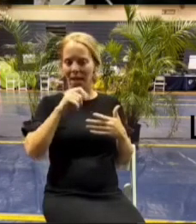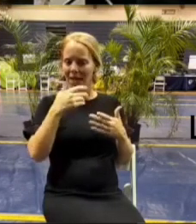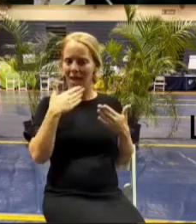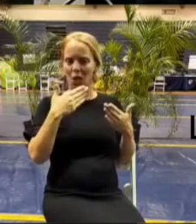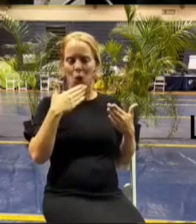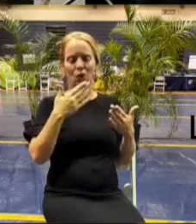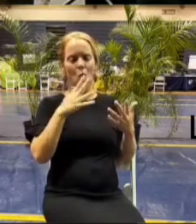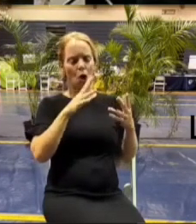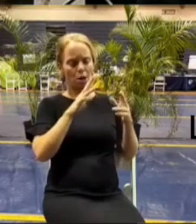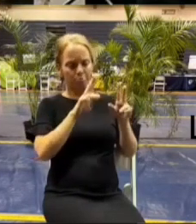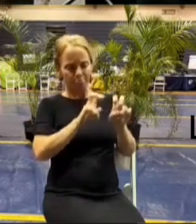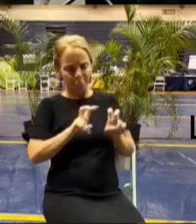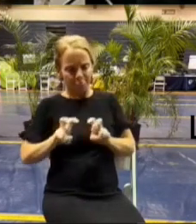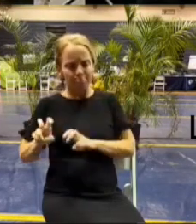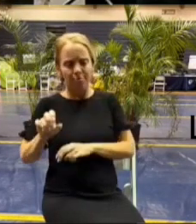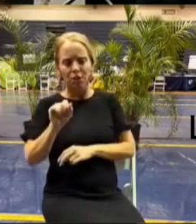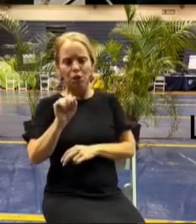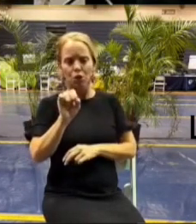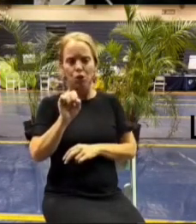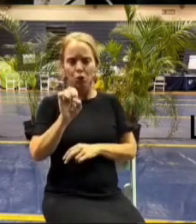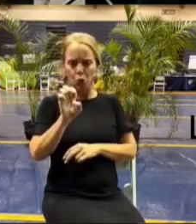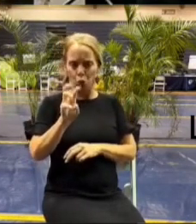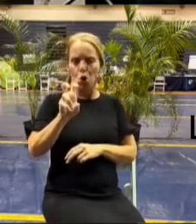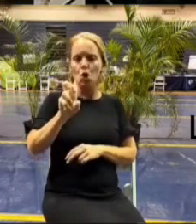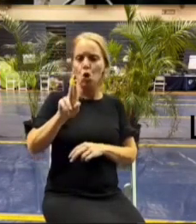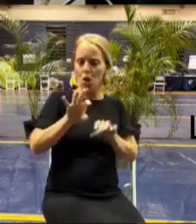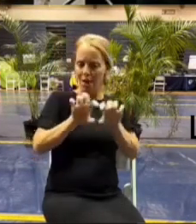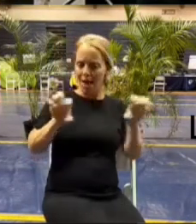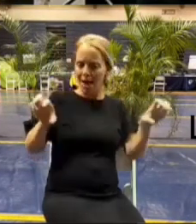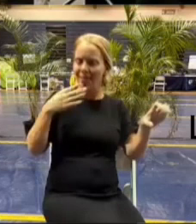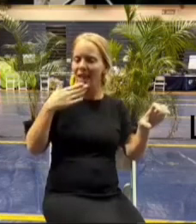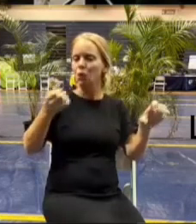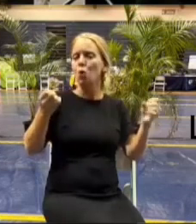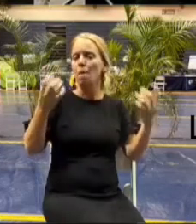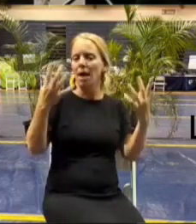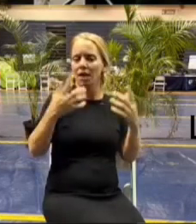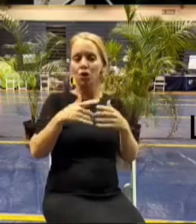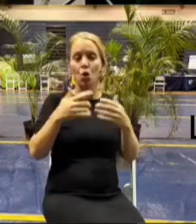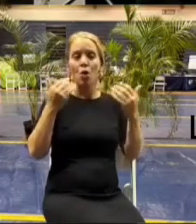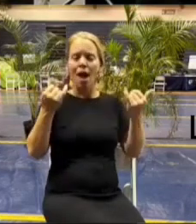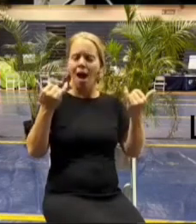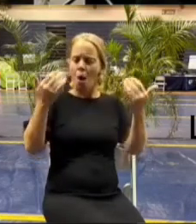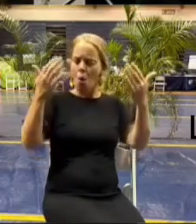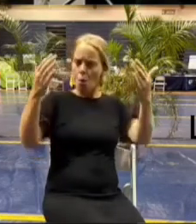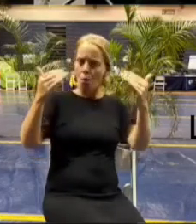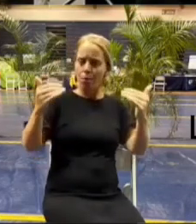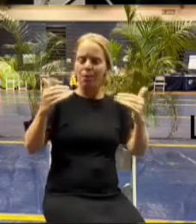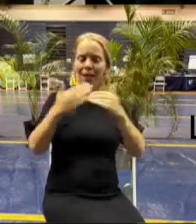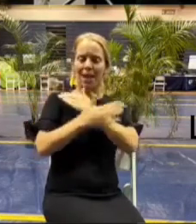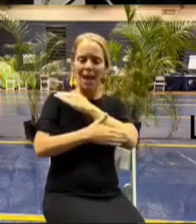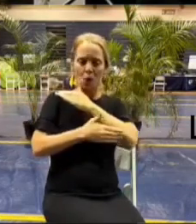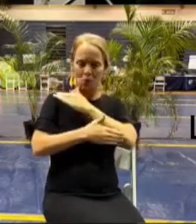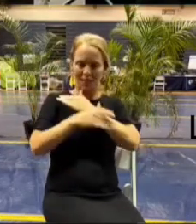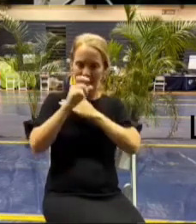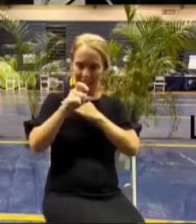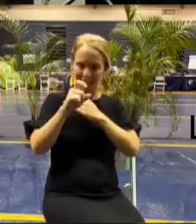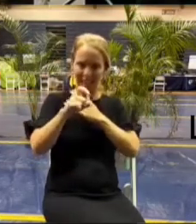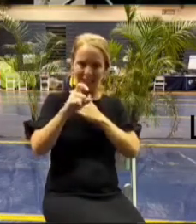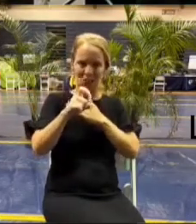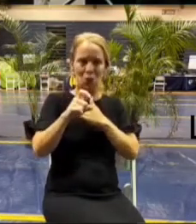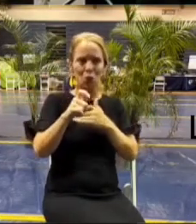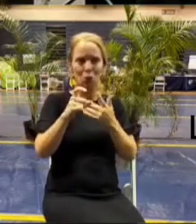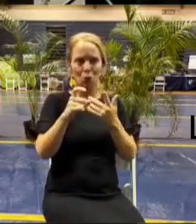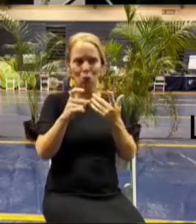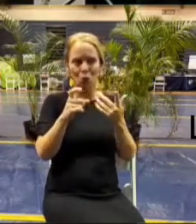um so now we're moving from what i understand to the county now needs to deal with the last 10